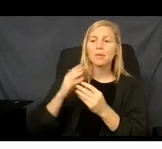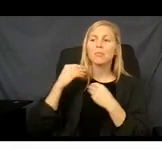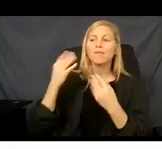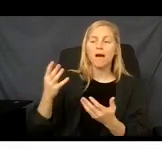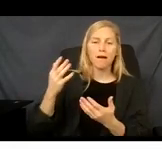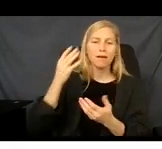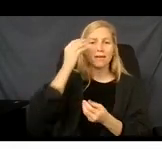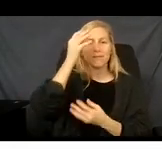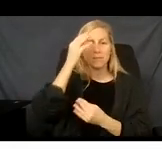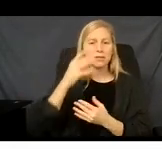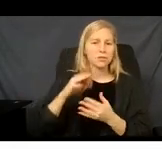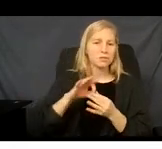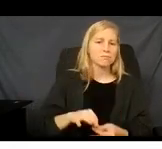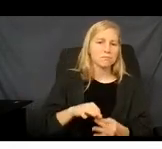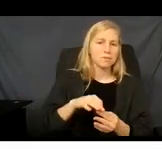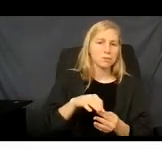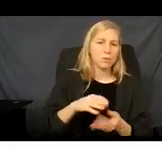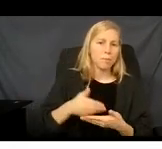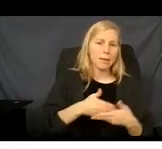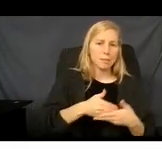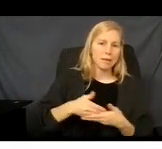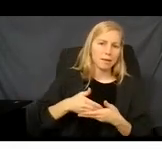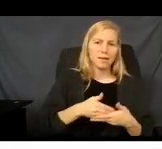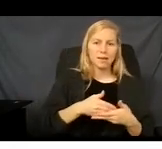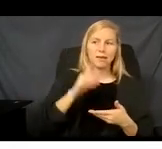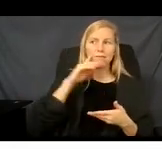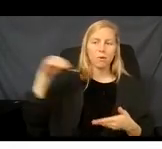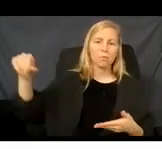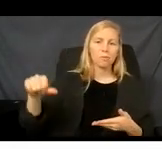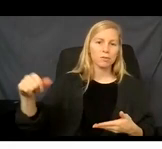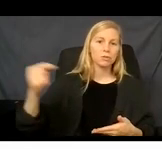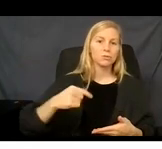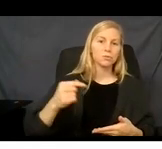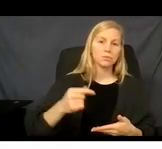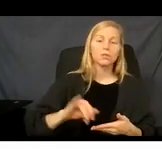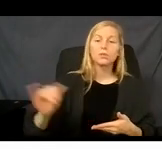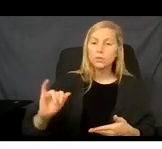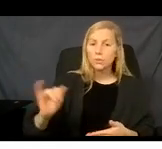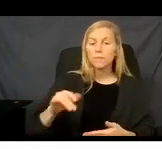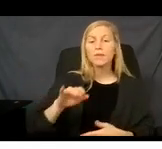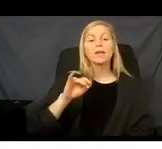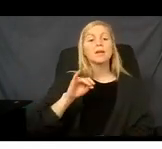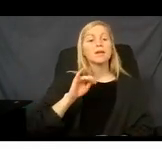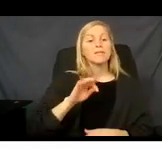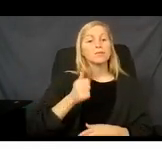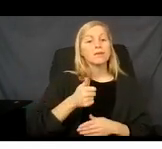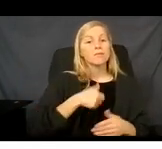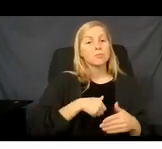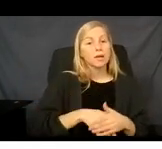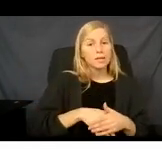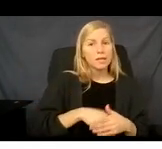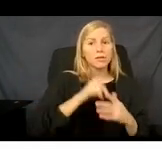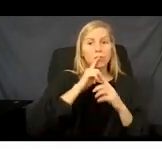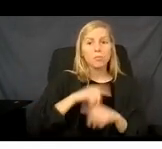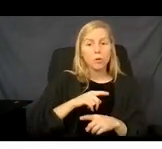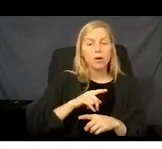in order to get the newborn covered. When you are pregnant and report your pregnancy, there would be